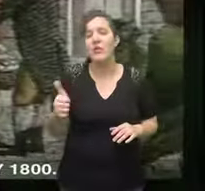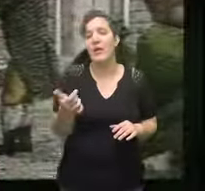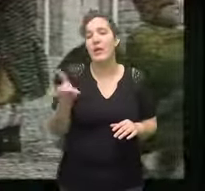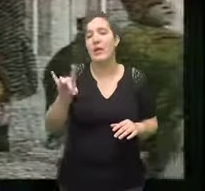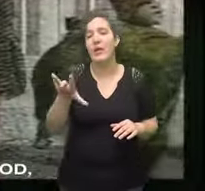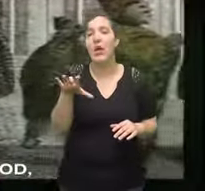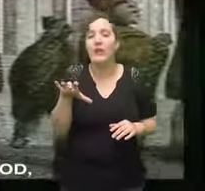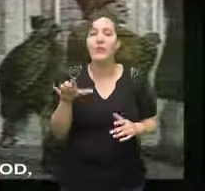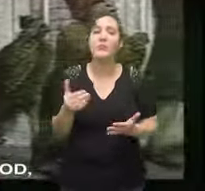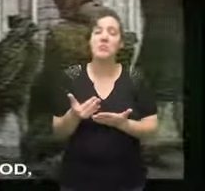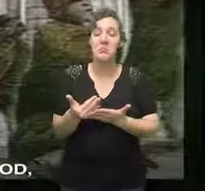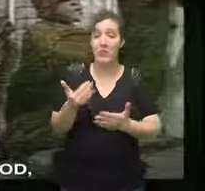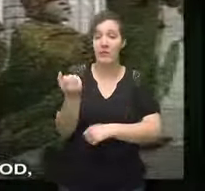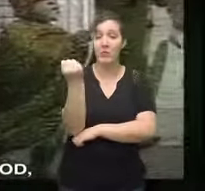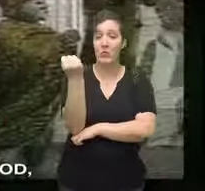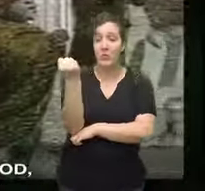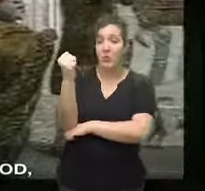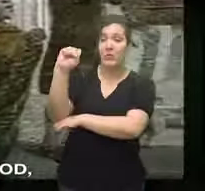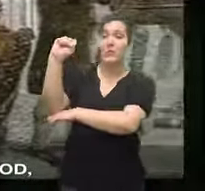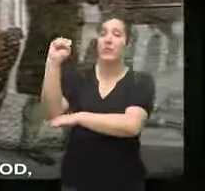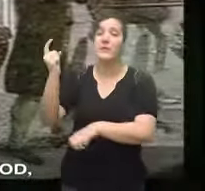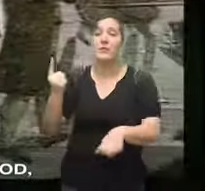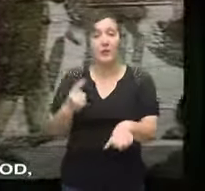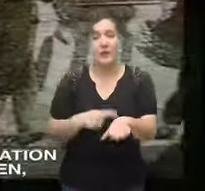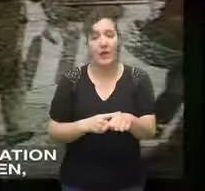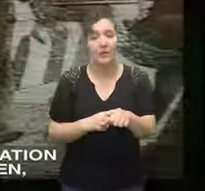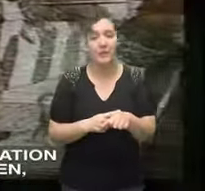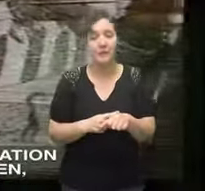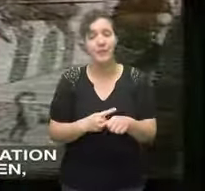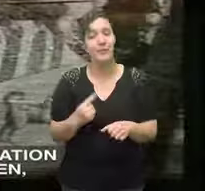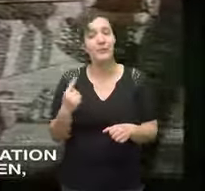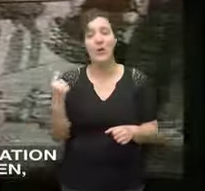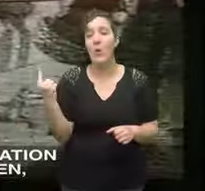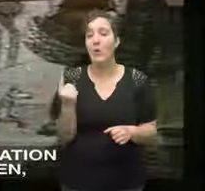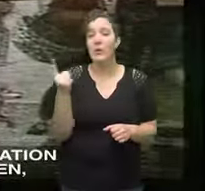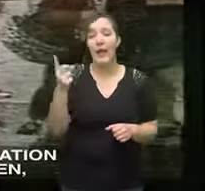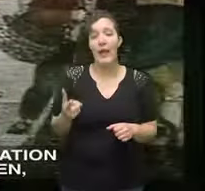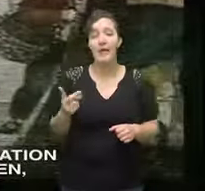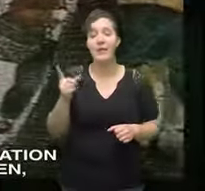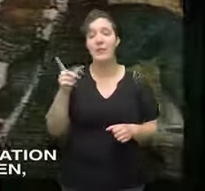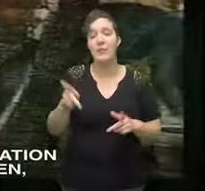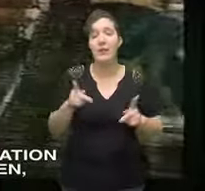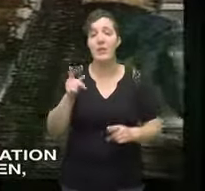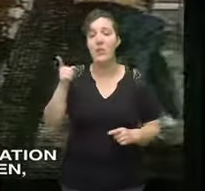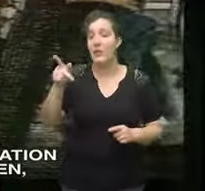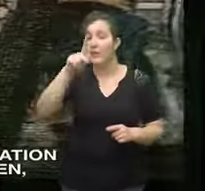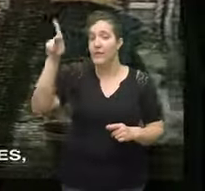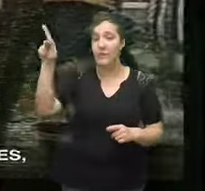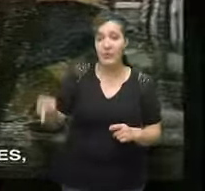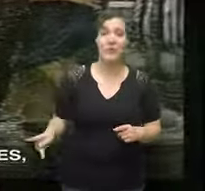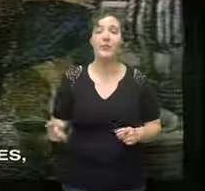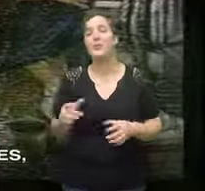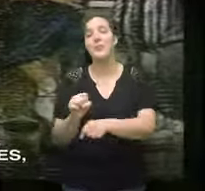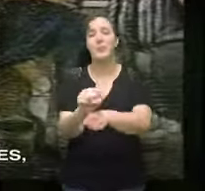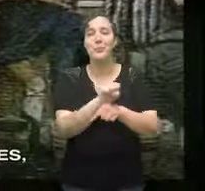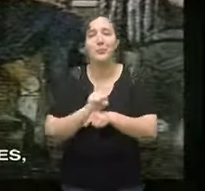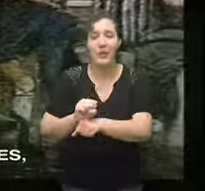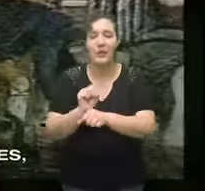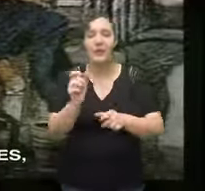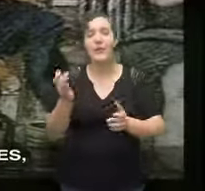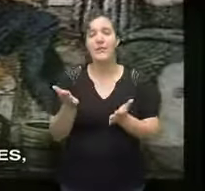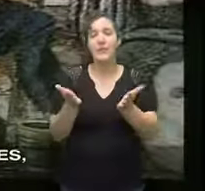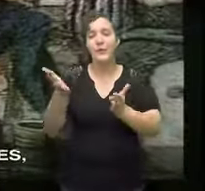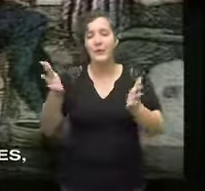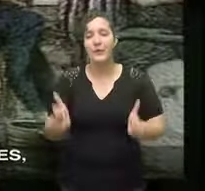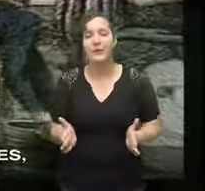1800 whereas in the pre-revolutionary period as many as half the population of Philadelphia had been at one point in their